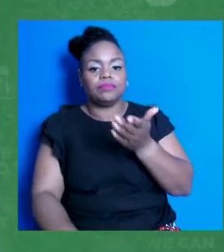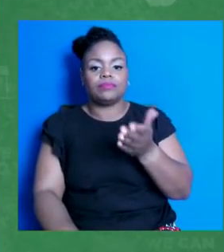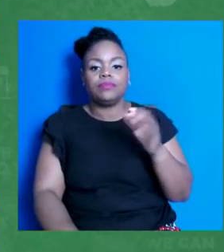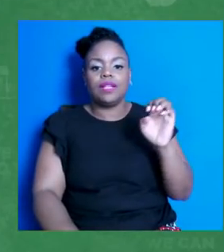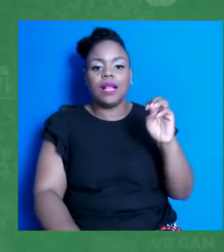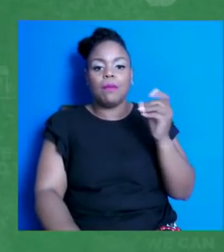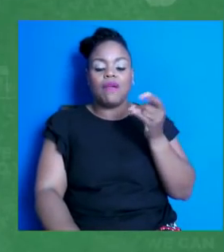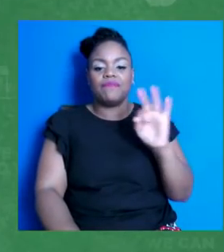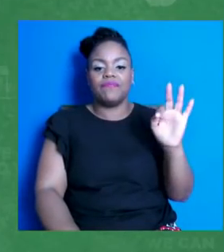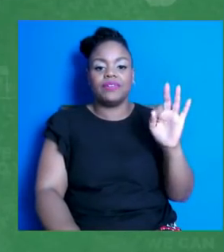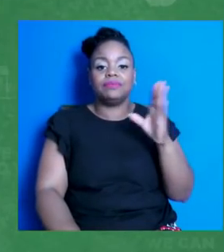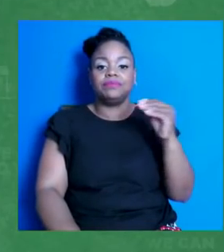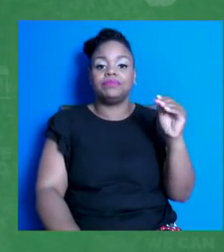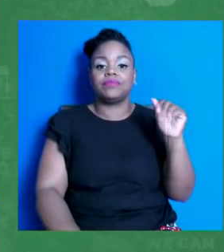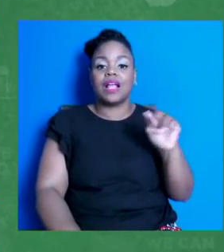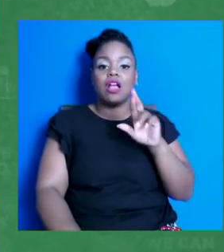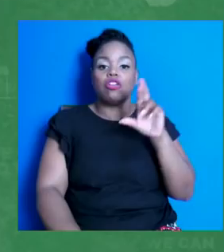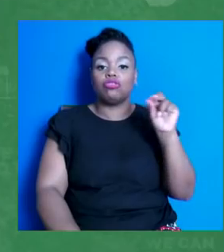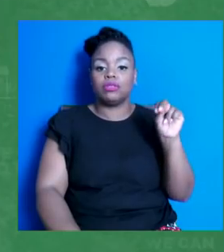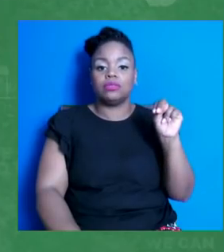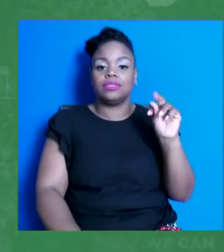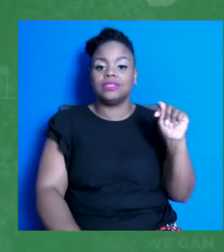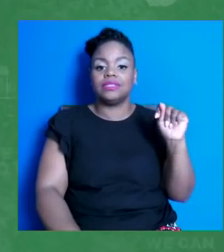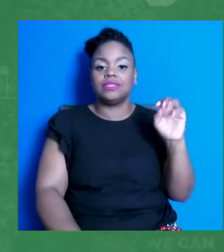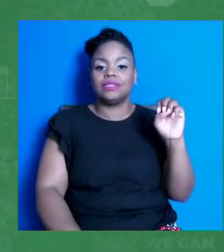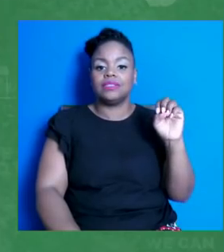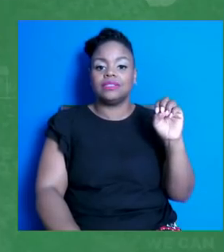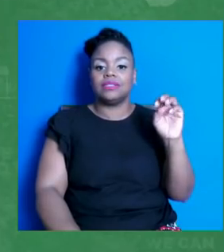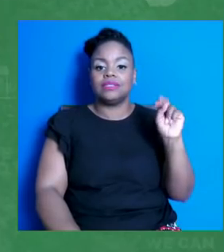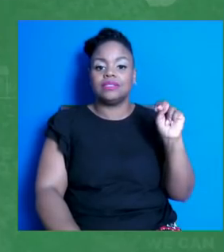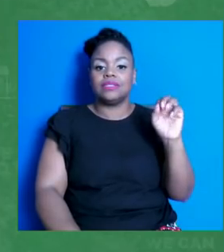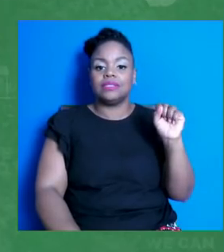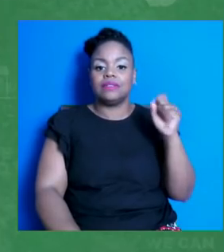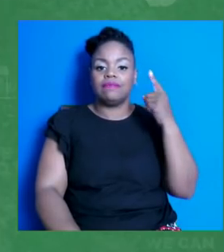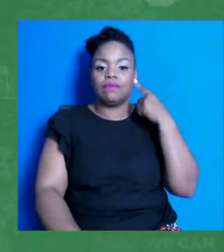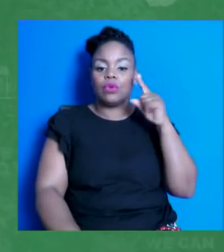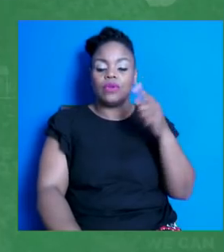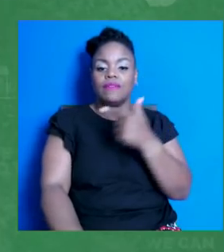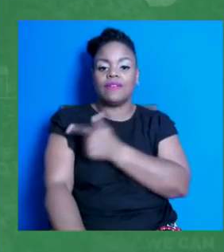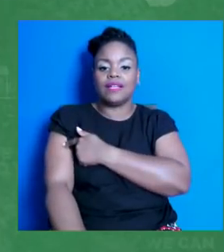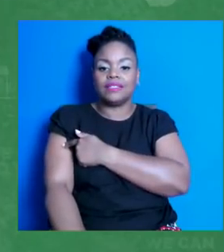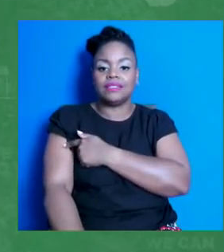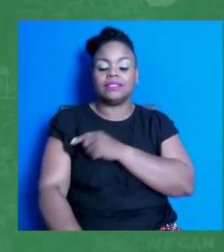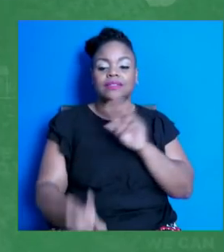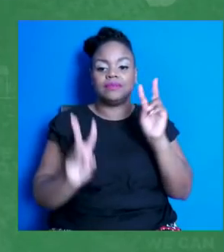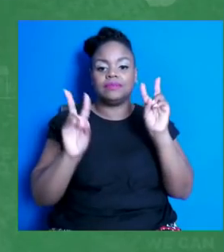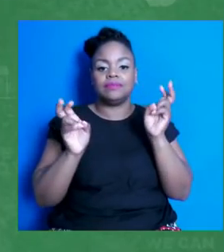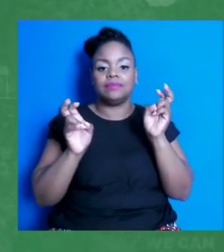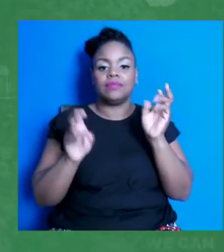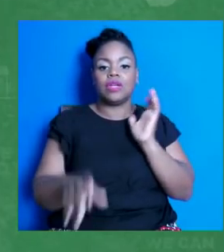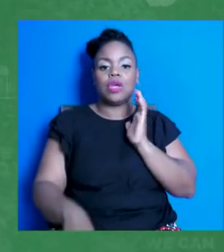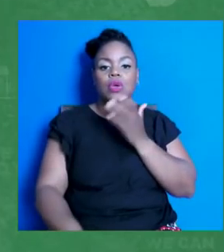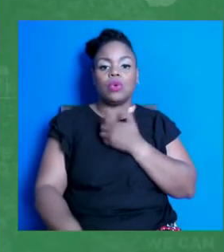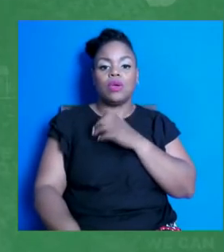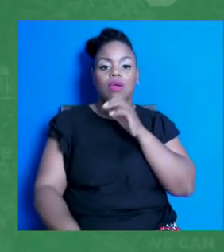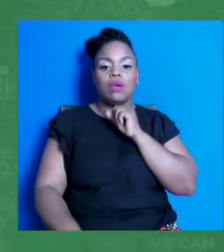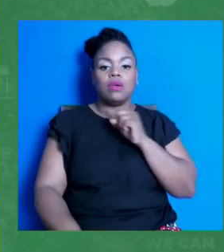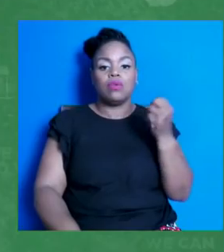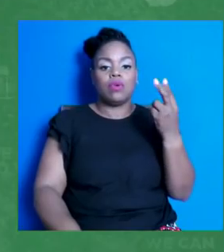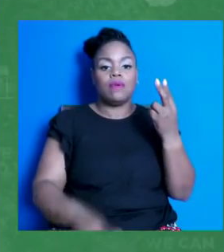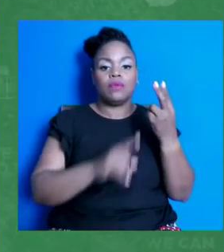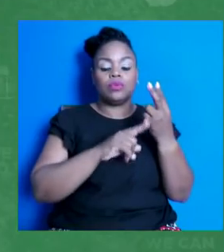you're up. Teens for Vaccines. You represent our 12 to 15-year-old group, which has the,